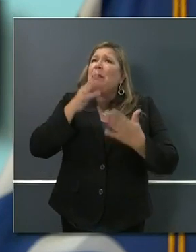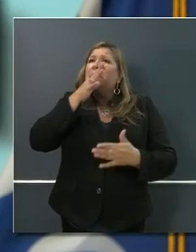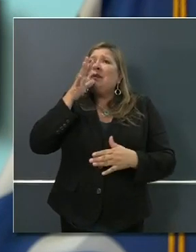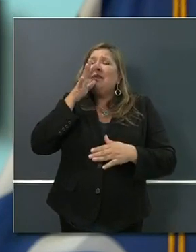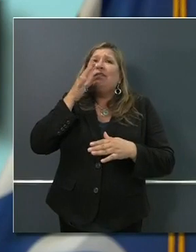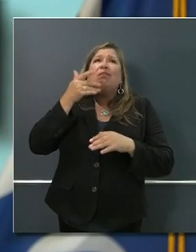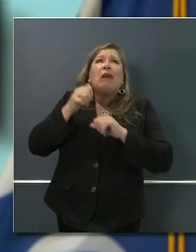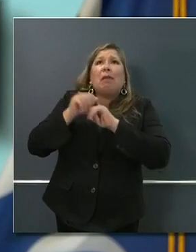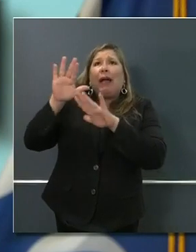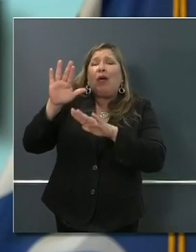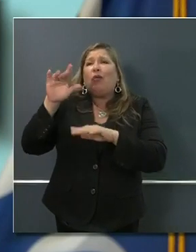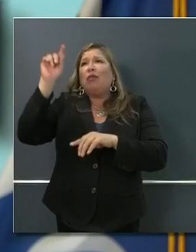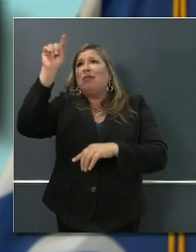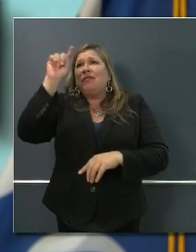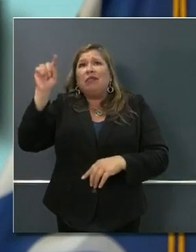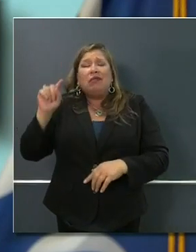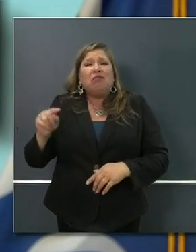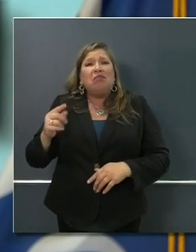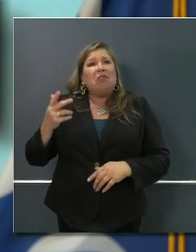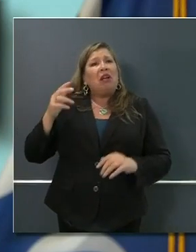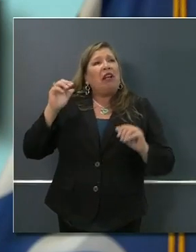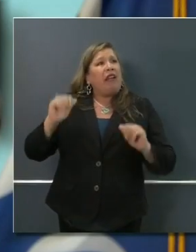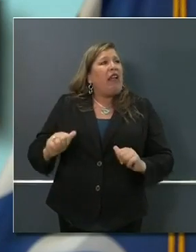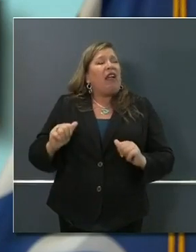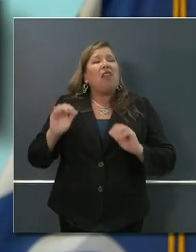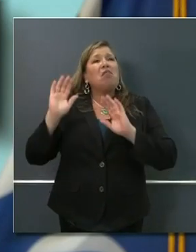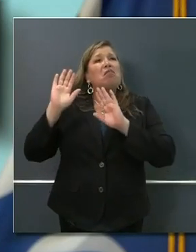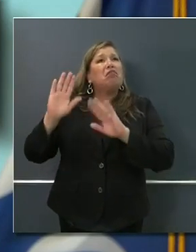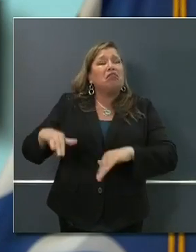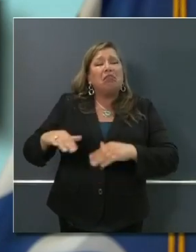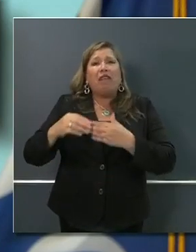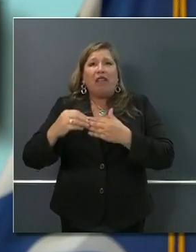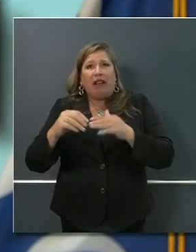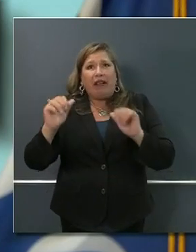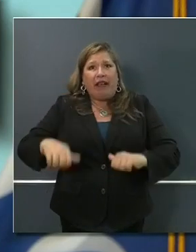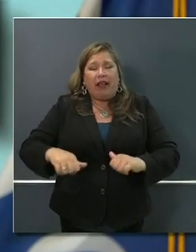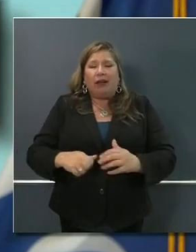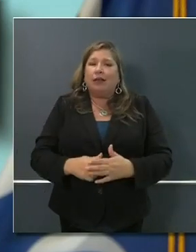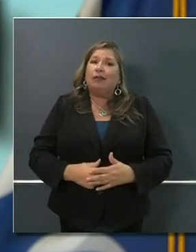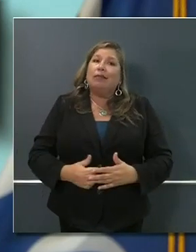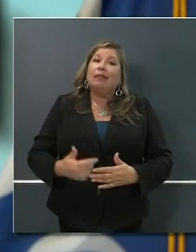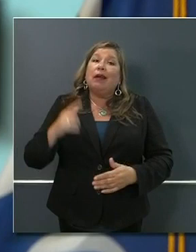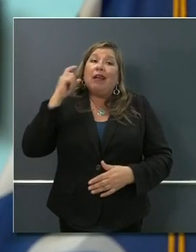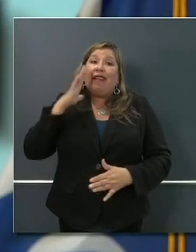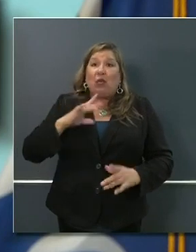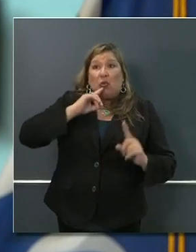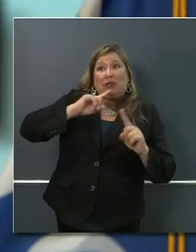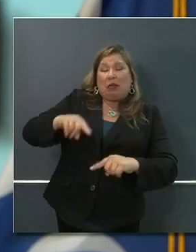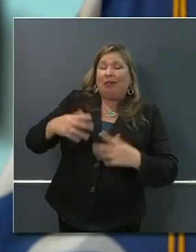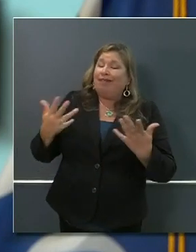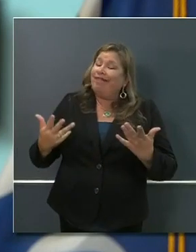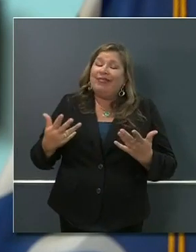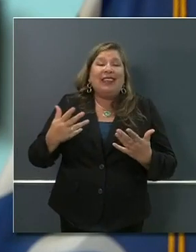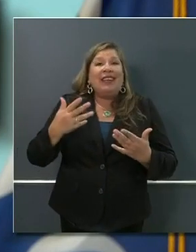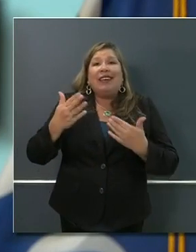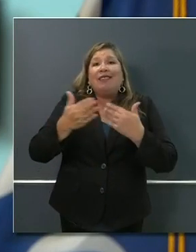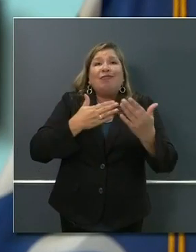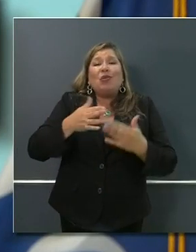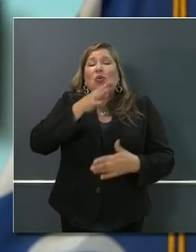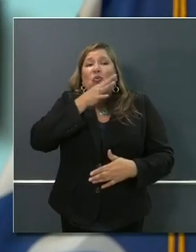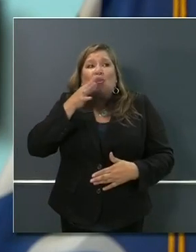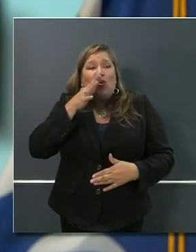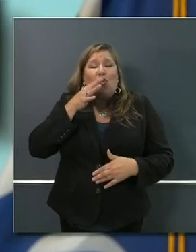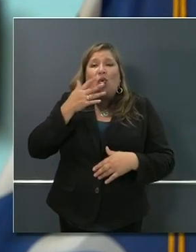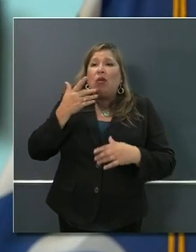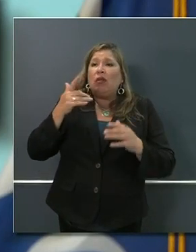high rates of prevalence. Headlines in Tulare, just as an example, skilled nursing facilities, number of deaths reported just the last few